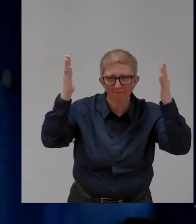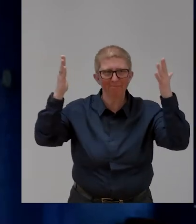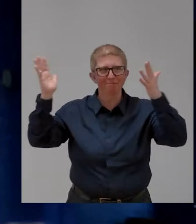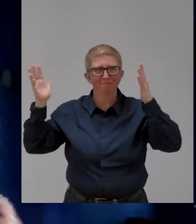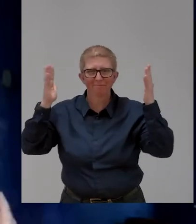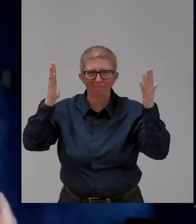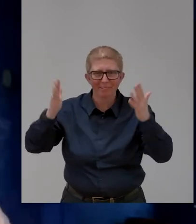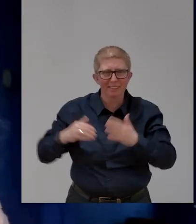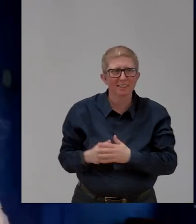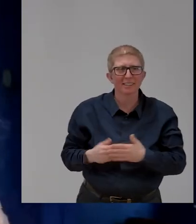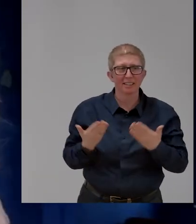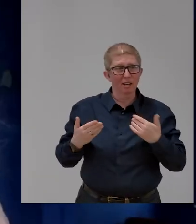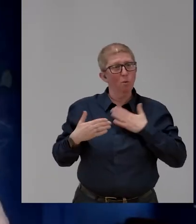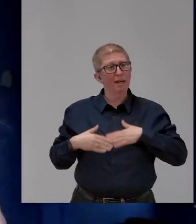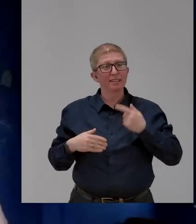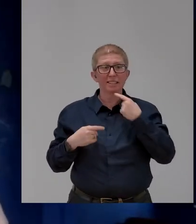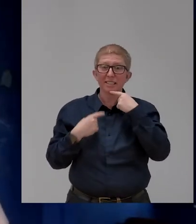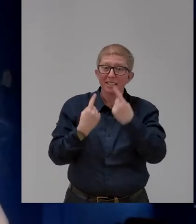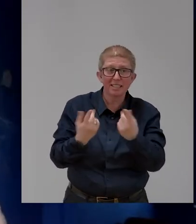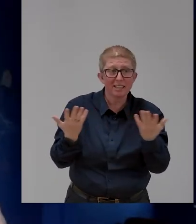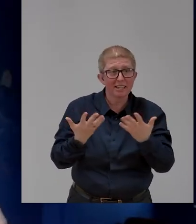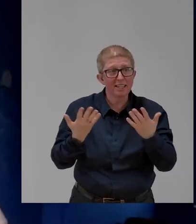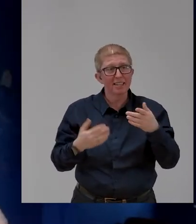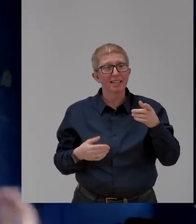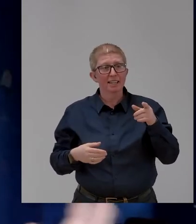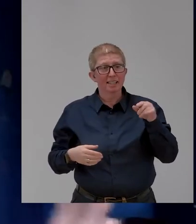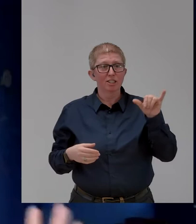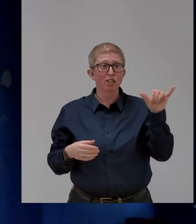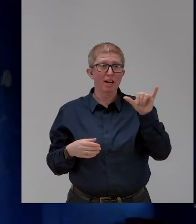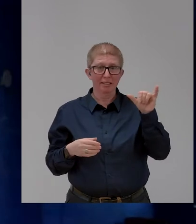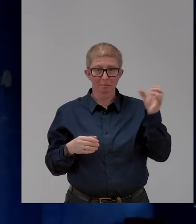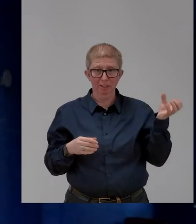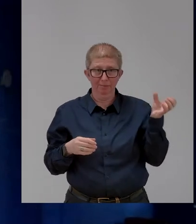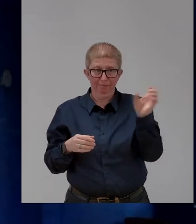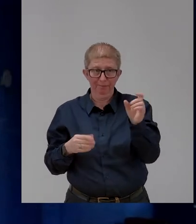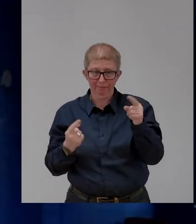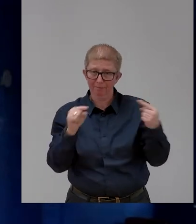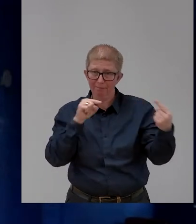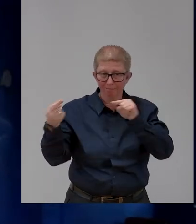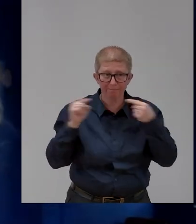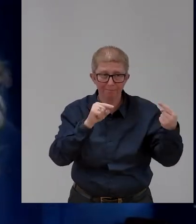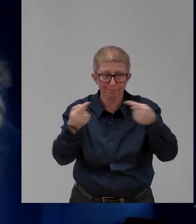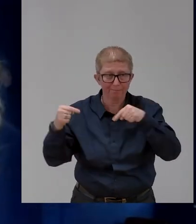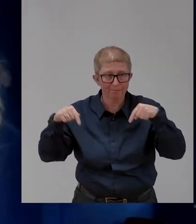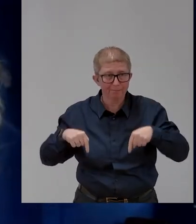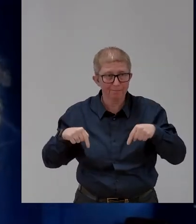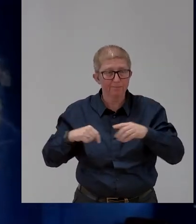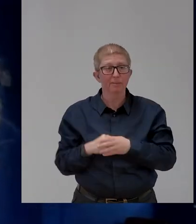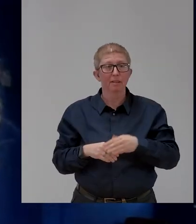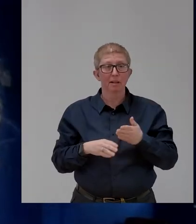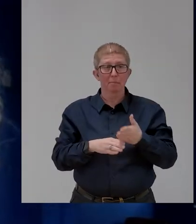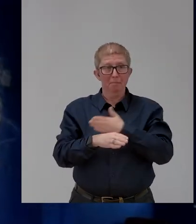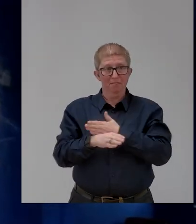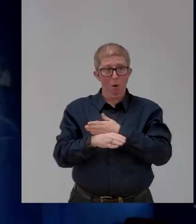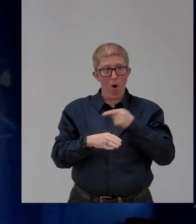I want to bring Yatna Besh in to have a conversation, just a few questions before we go to Vlad, who's joined us.